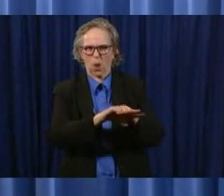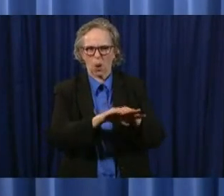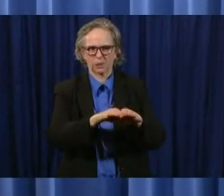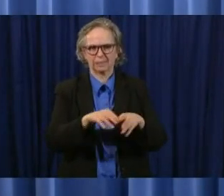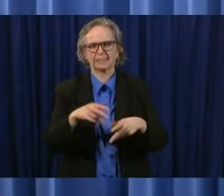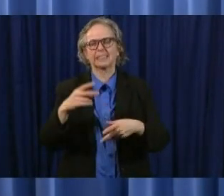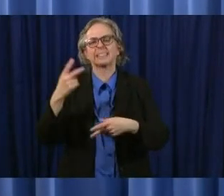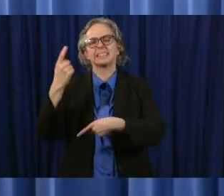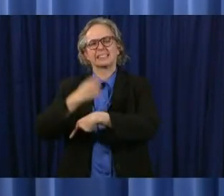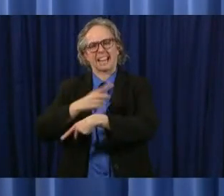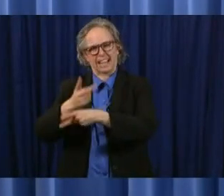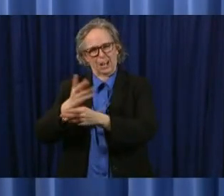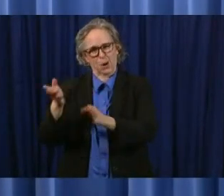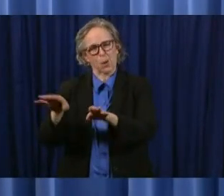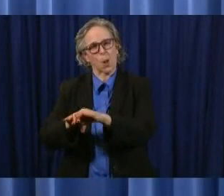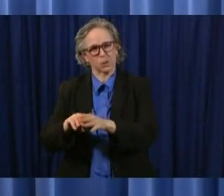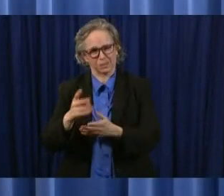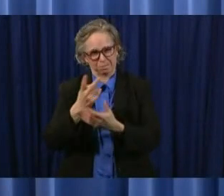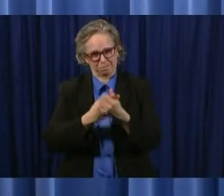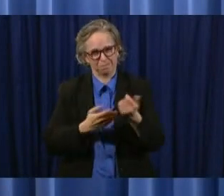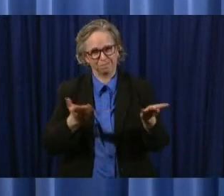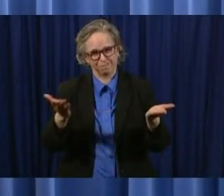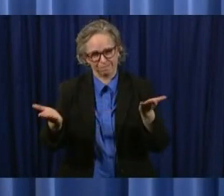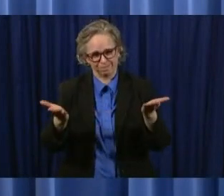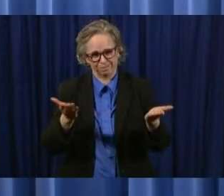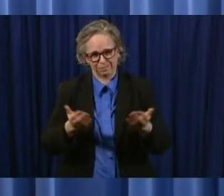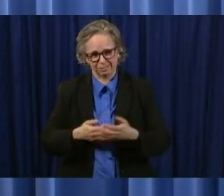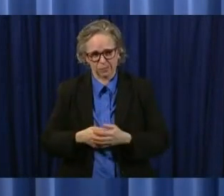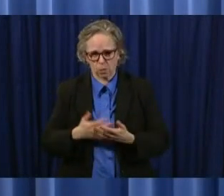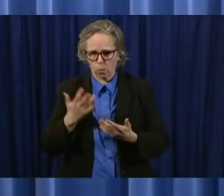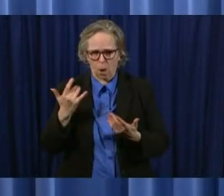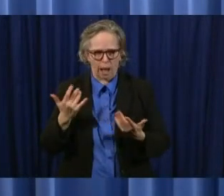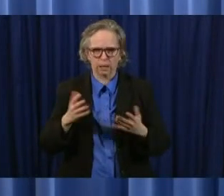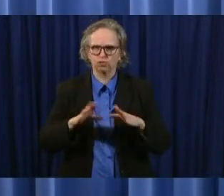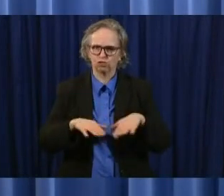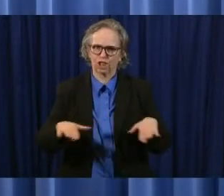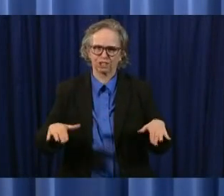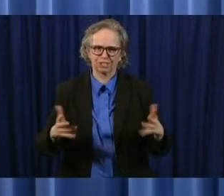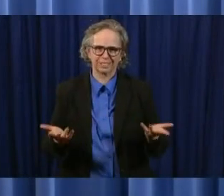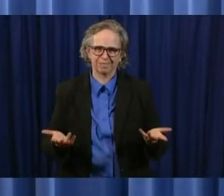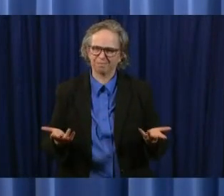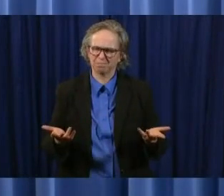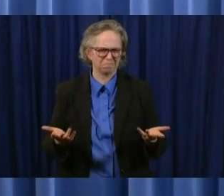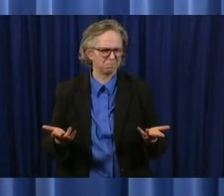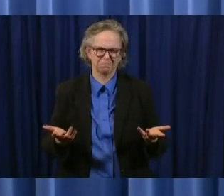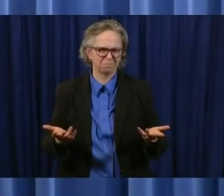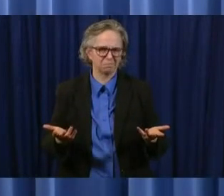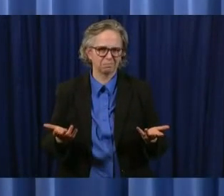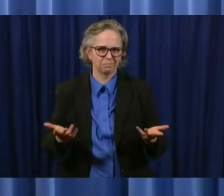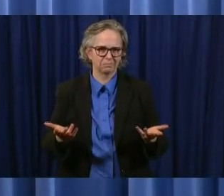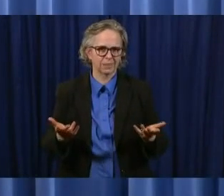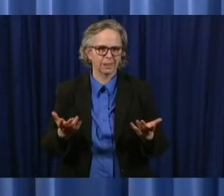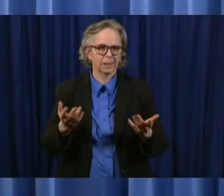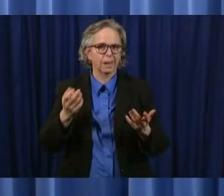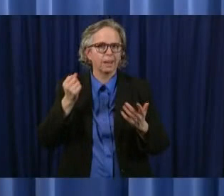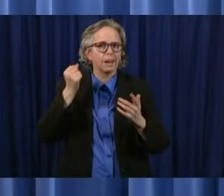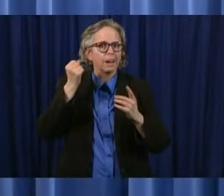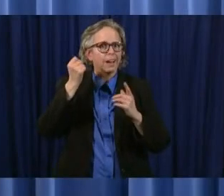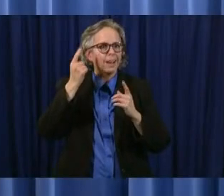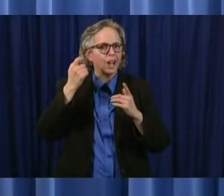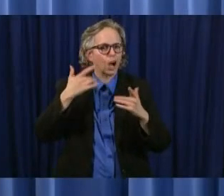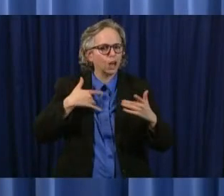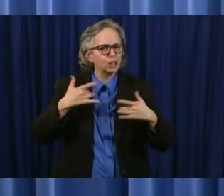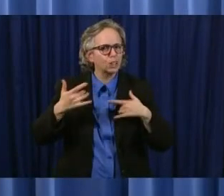because we were concerned about those children uh what we found with this virus um is that it